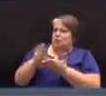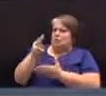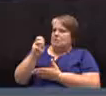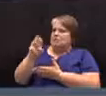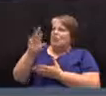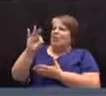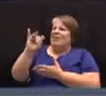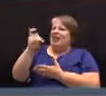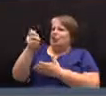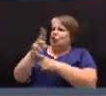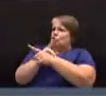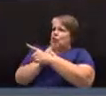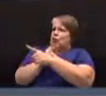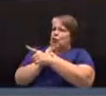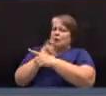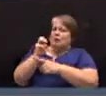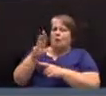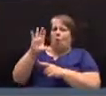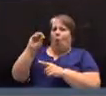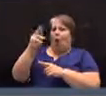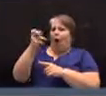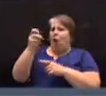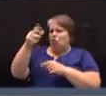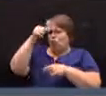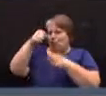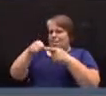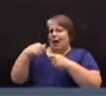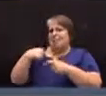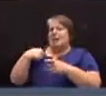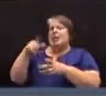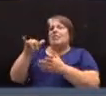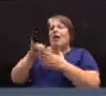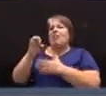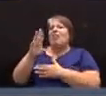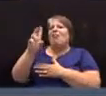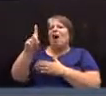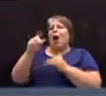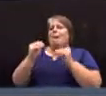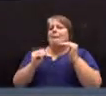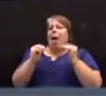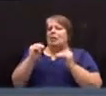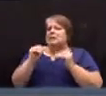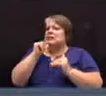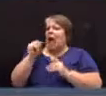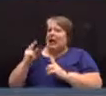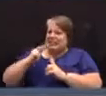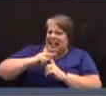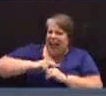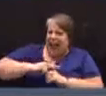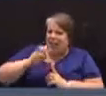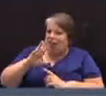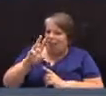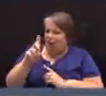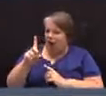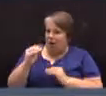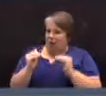Thank you, Mr. Moderator. Mr. O'Connor reminds me that the fund balance is the unassigned fund balance.